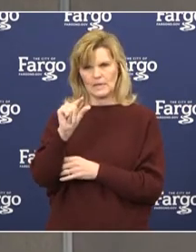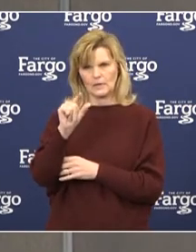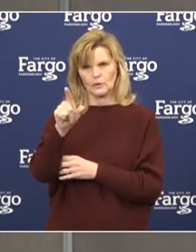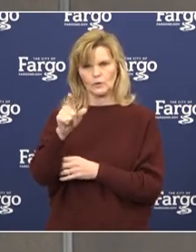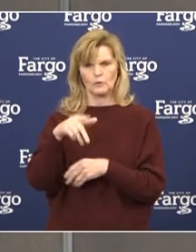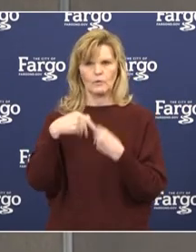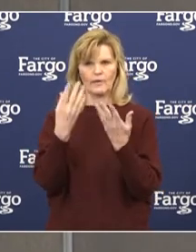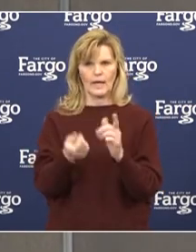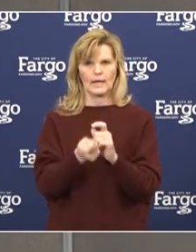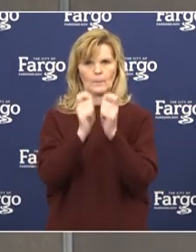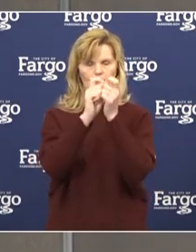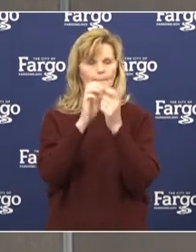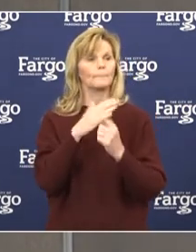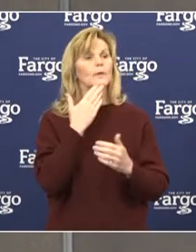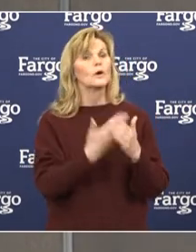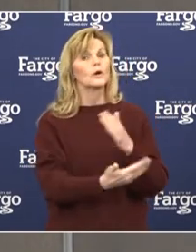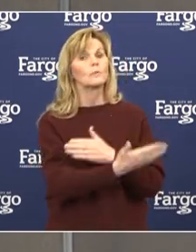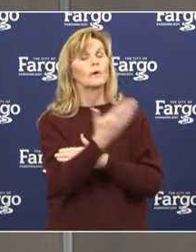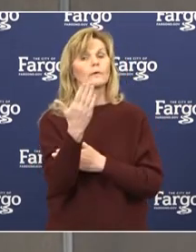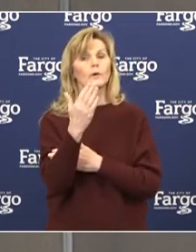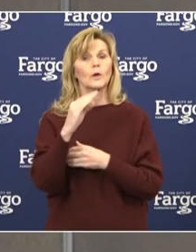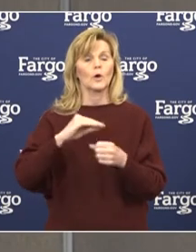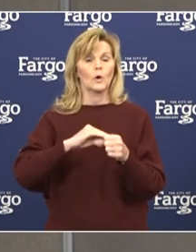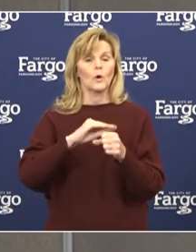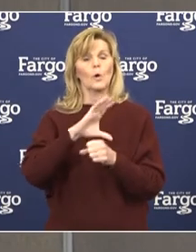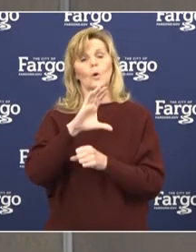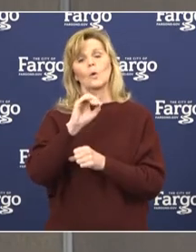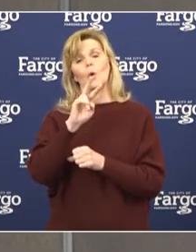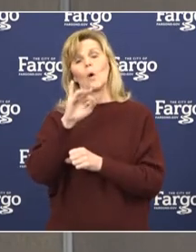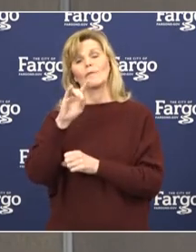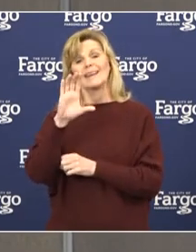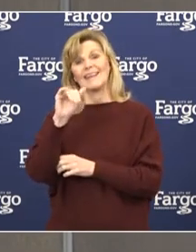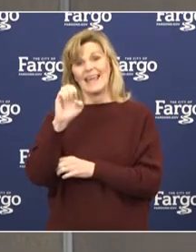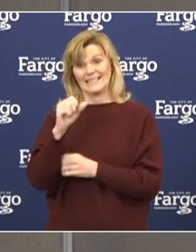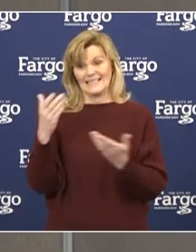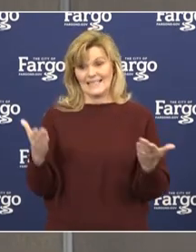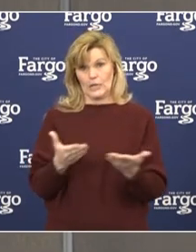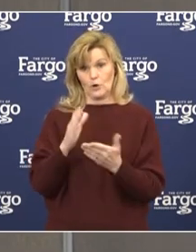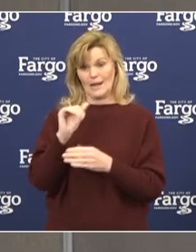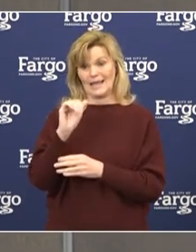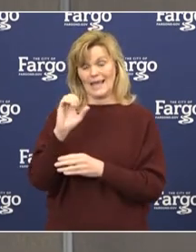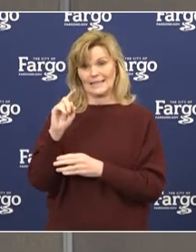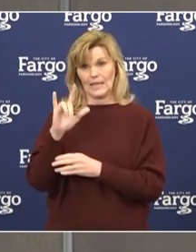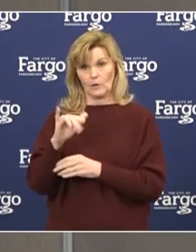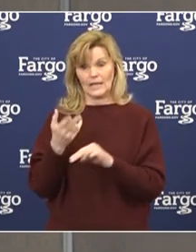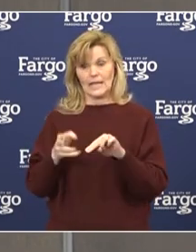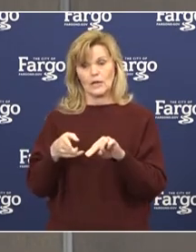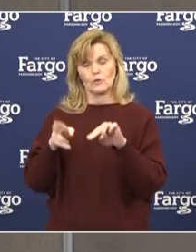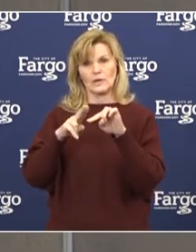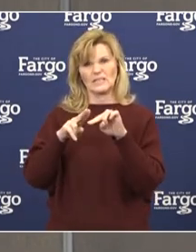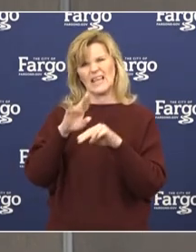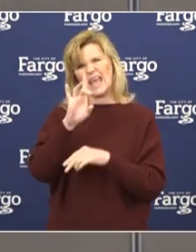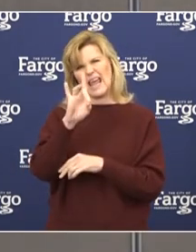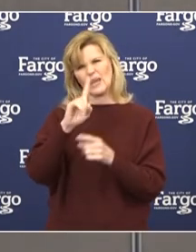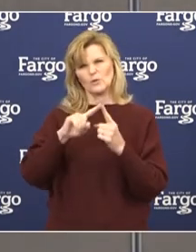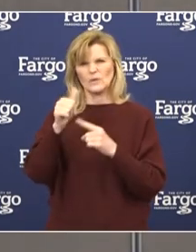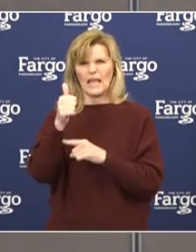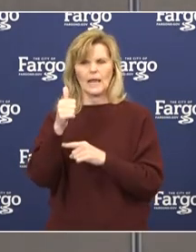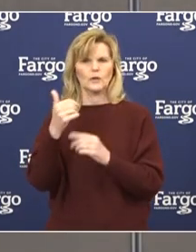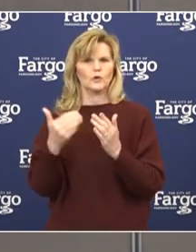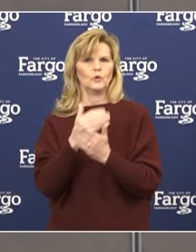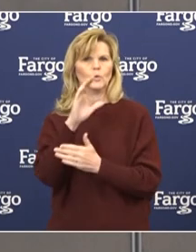Good morning everyone. So COVID cases in Cass County continue to increase at a rate of about 8 to 12 new cases per day.